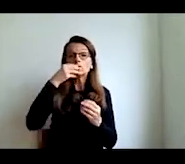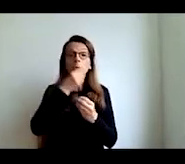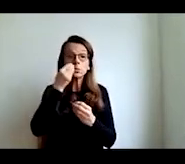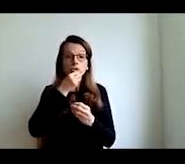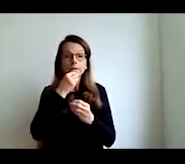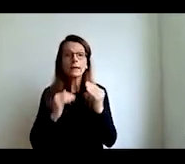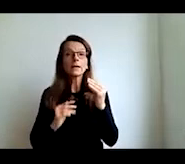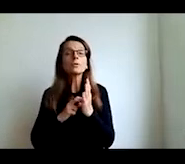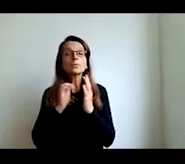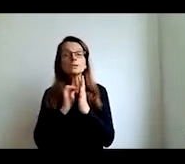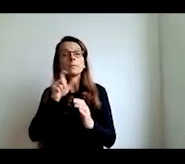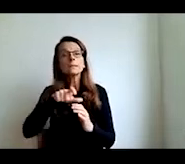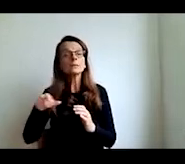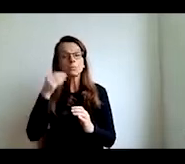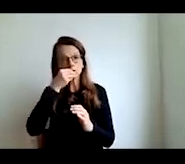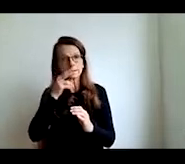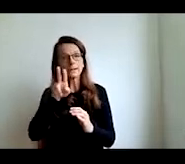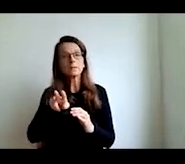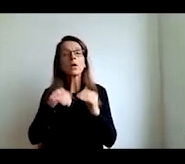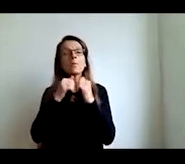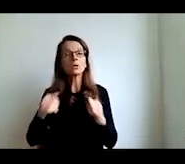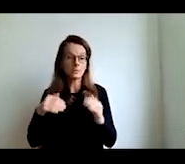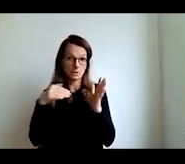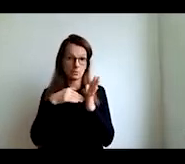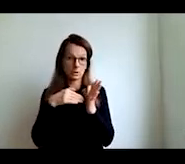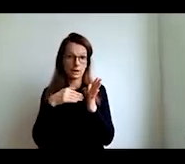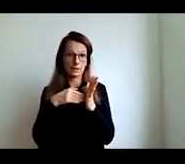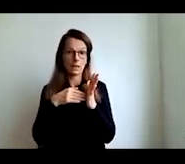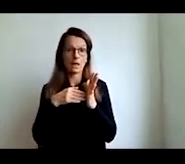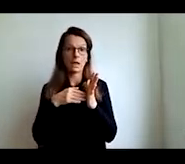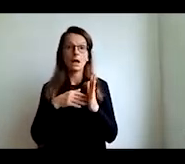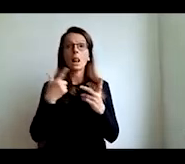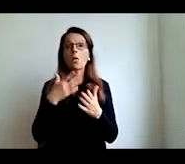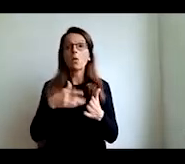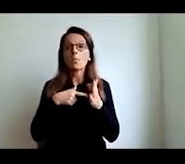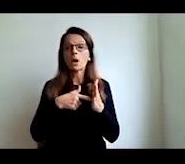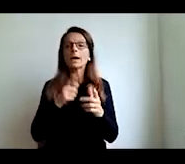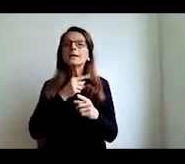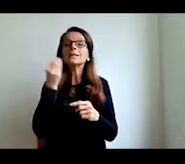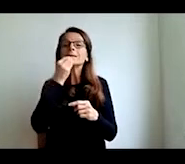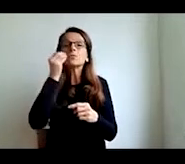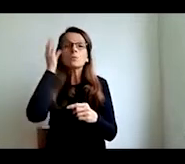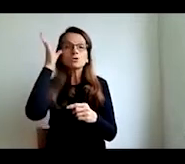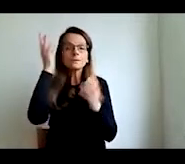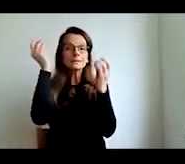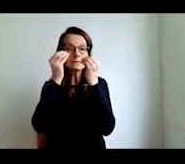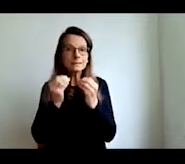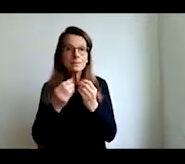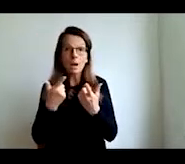needs and for education systems technology can signal where students fall behind support teachers and teaching and manage